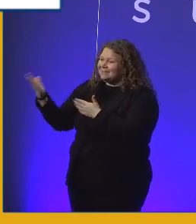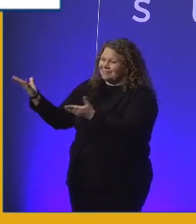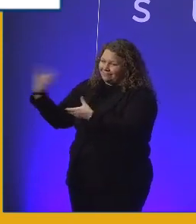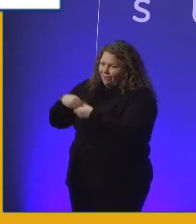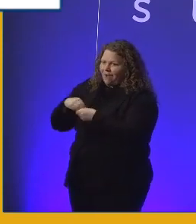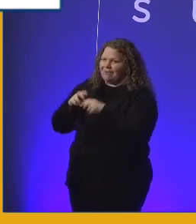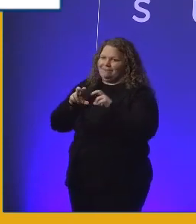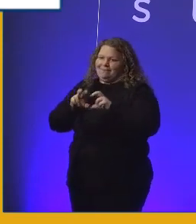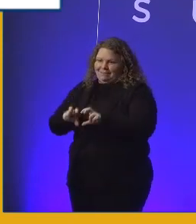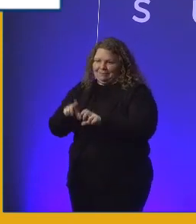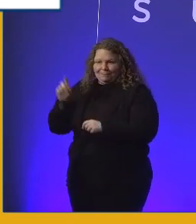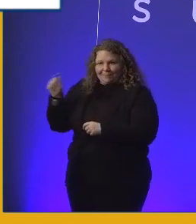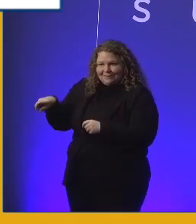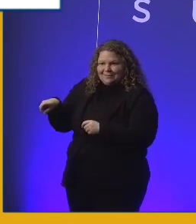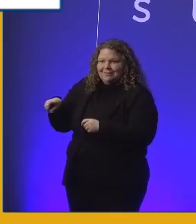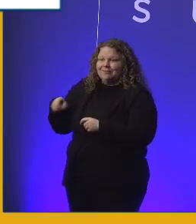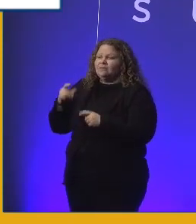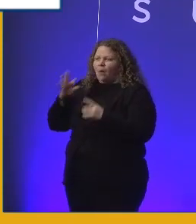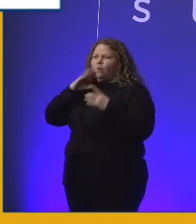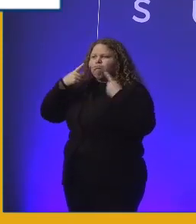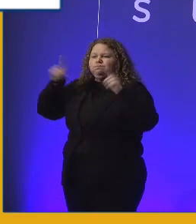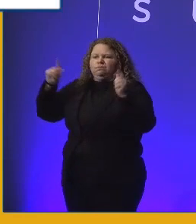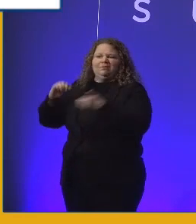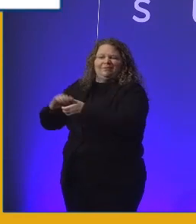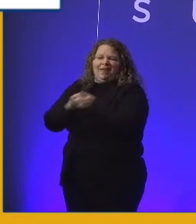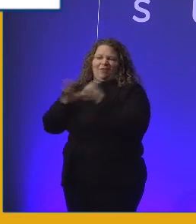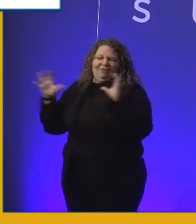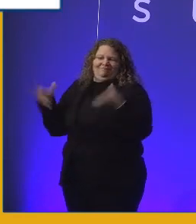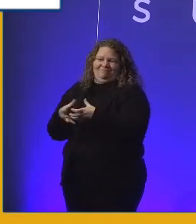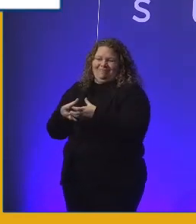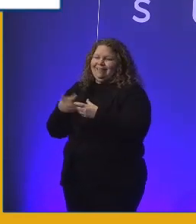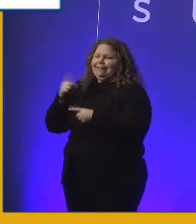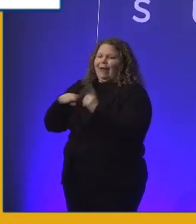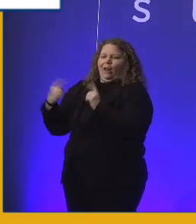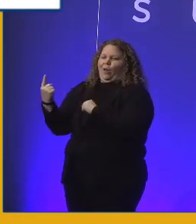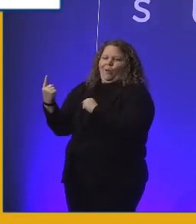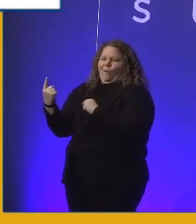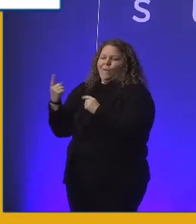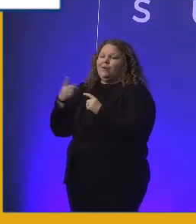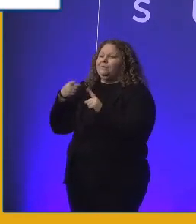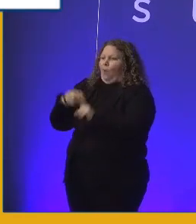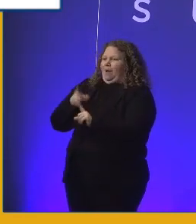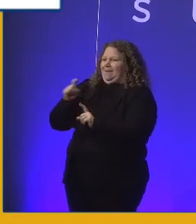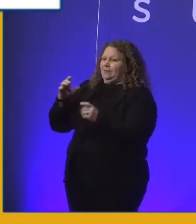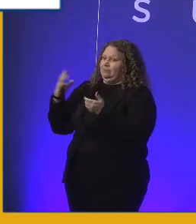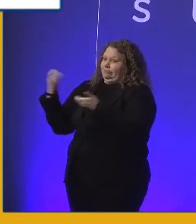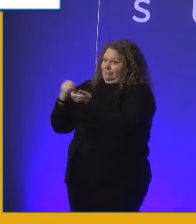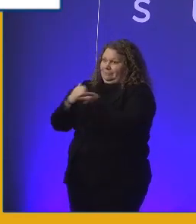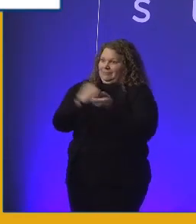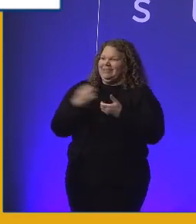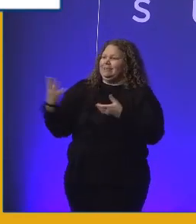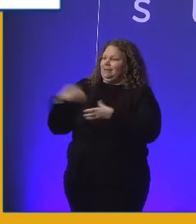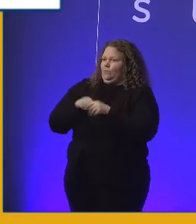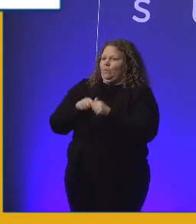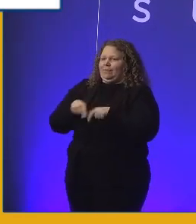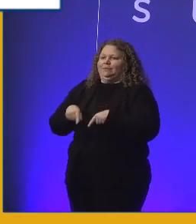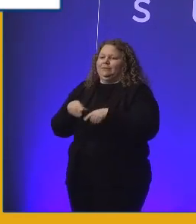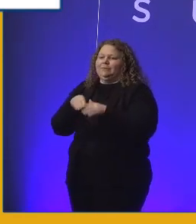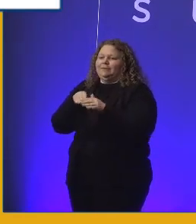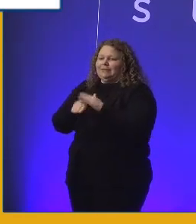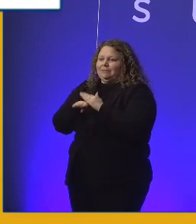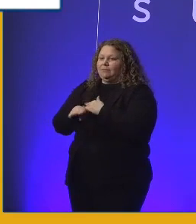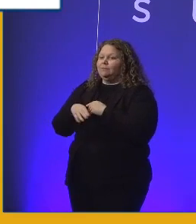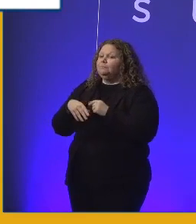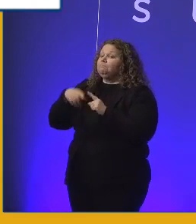Okay. And then hopefully leads to more accessible learning. The steering committee that DWP set up was across disciplines. We made sure we reached out